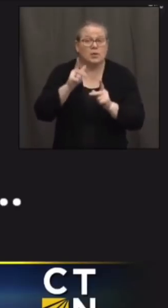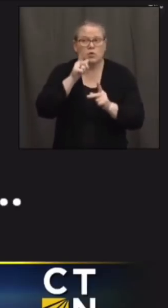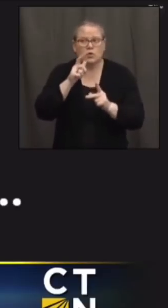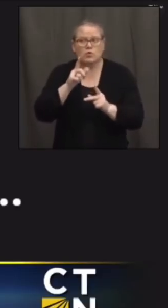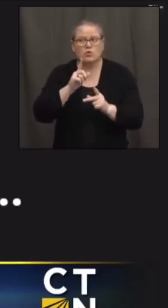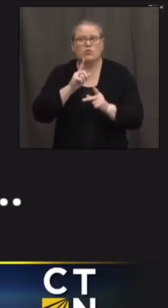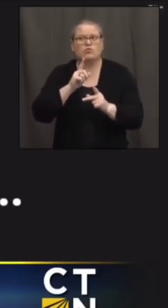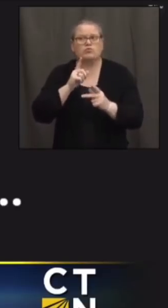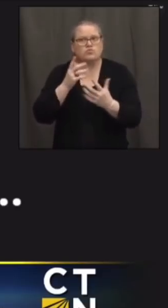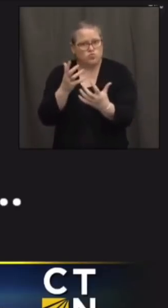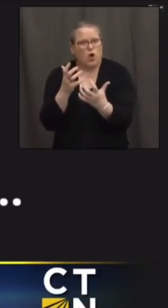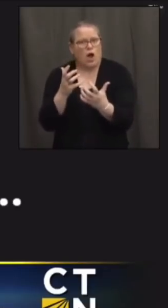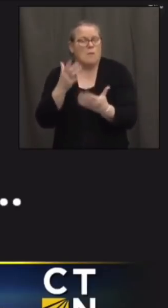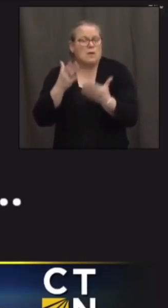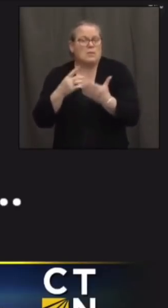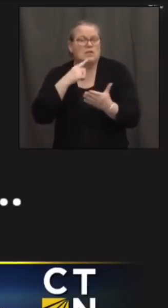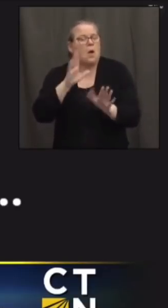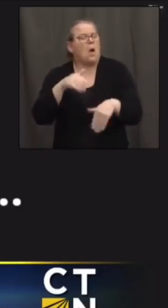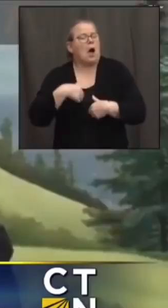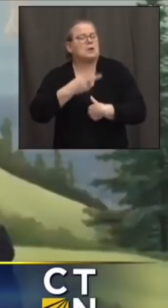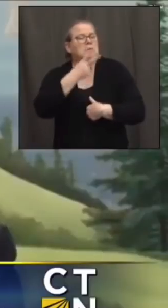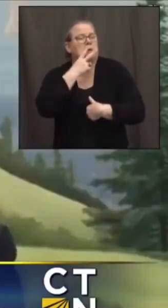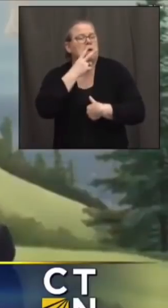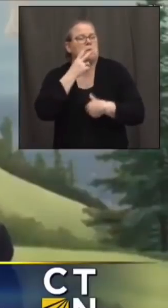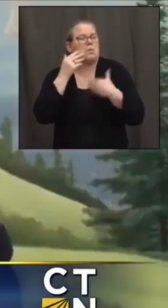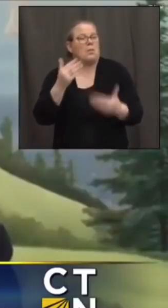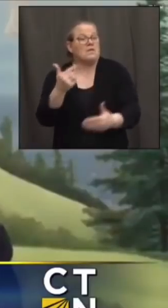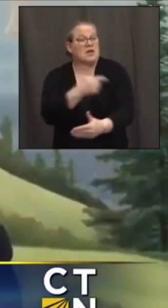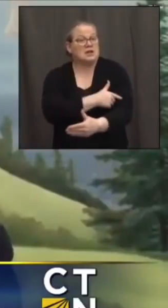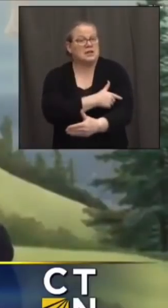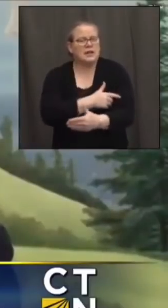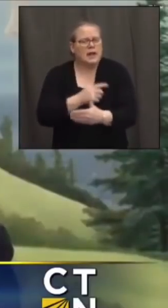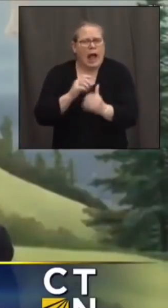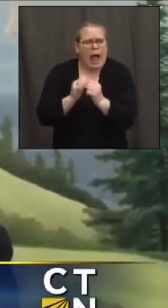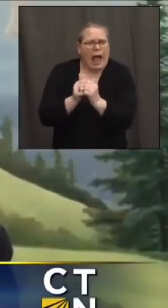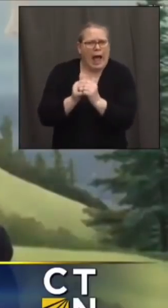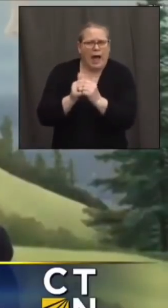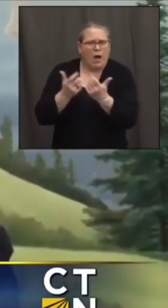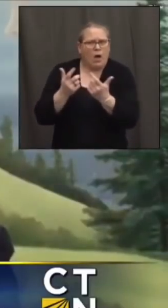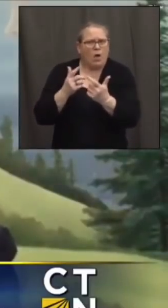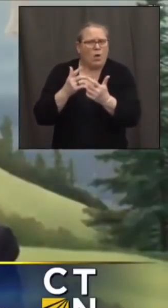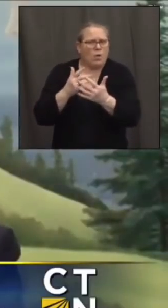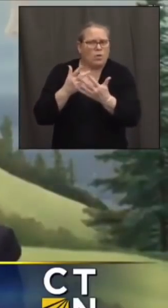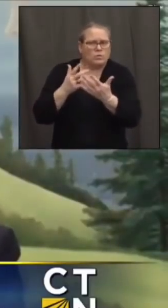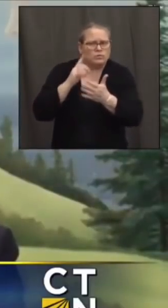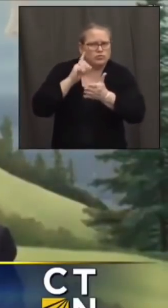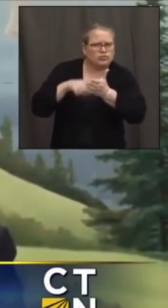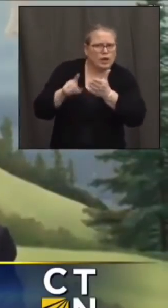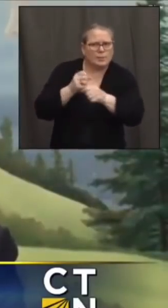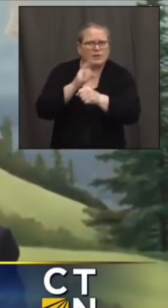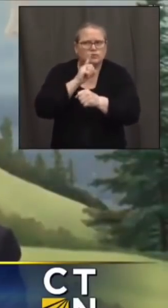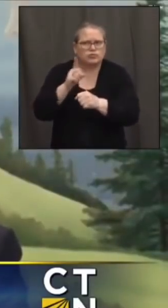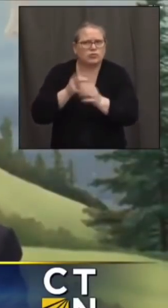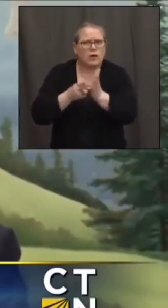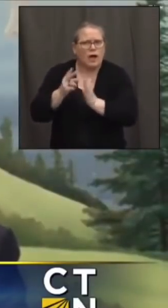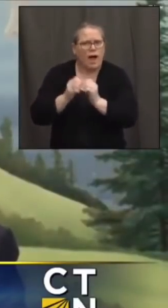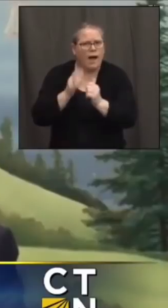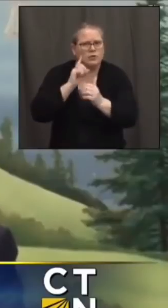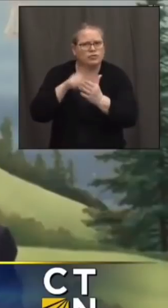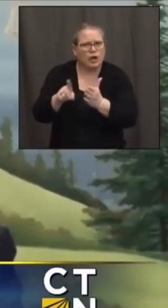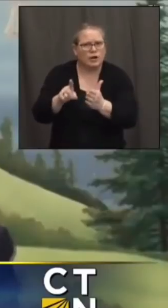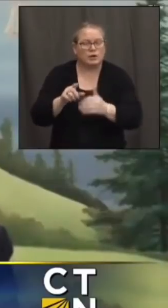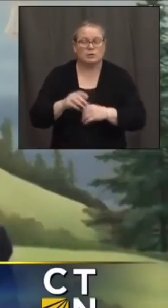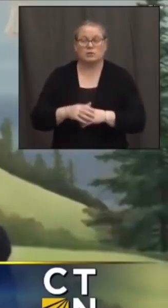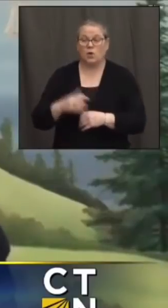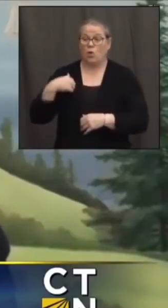and get the vaccine uh no we're going to be pretty strict on that first off is 75 you've got to attest